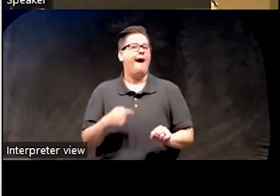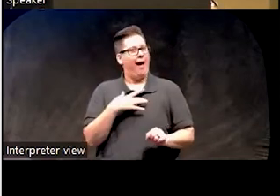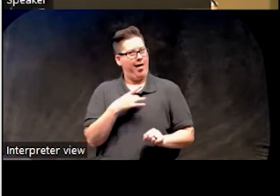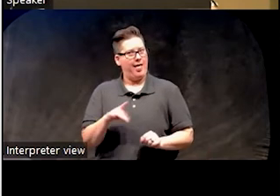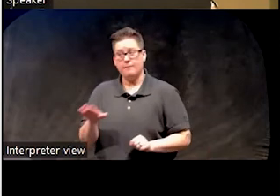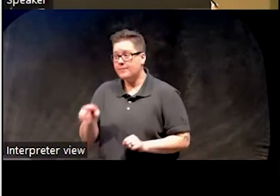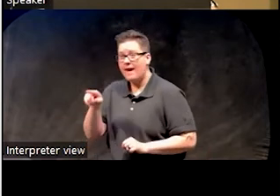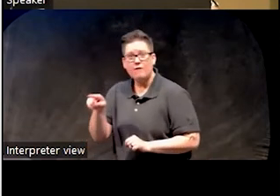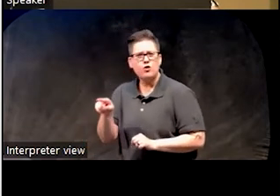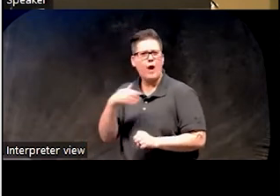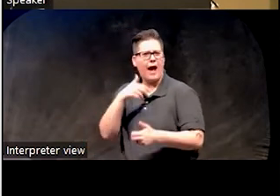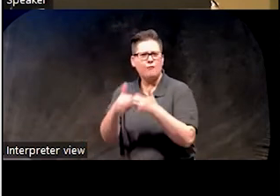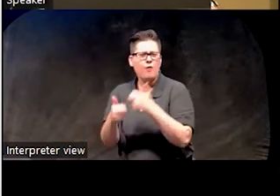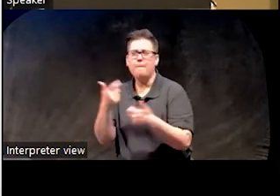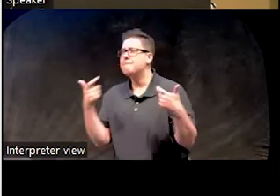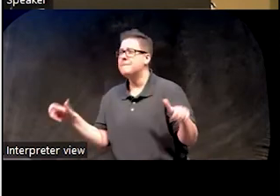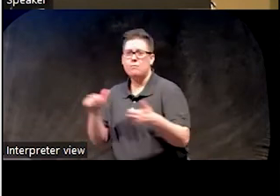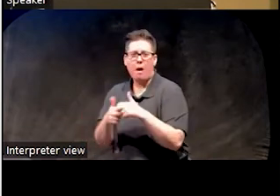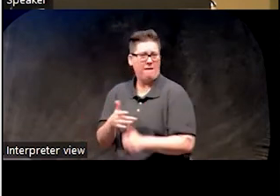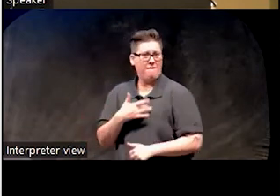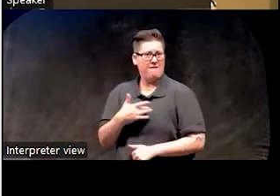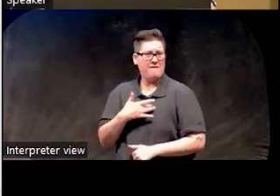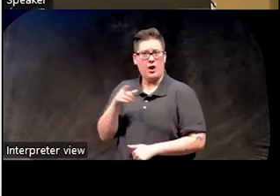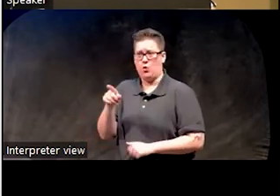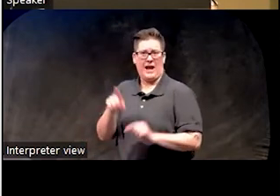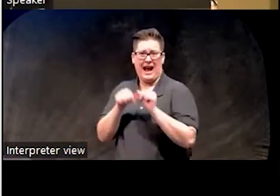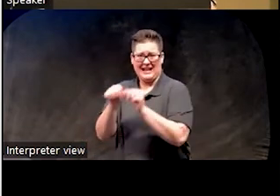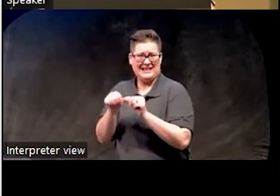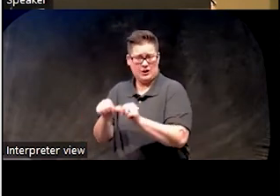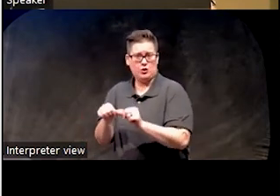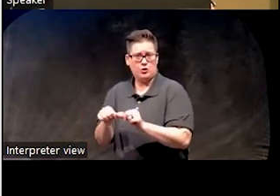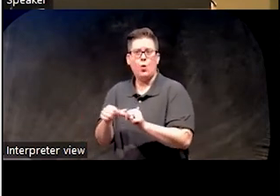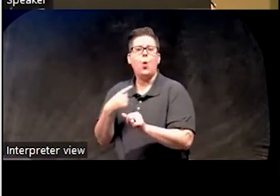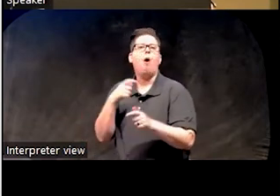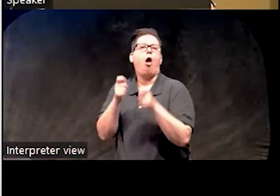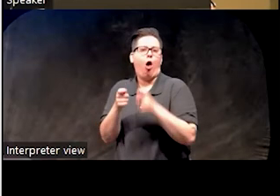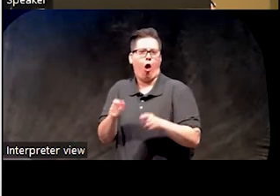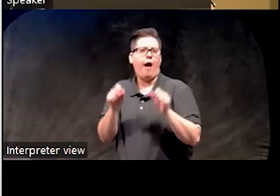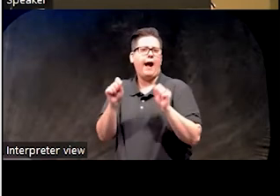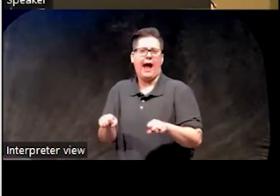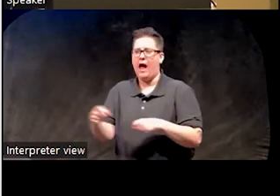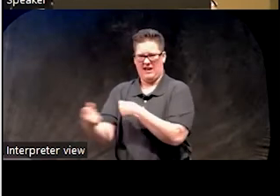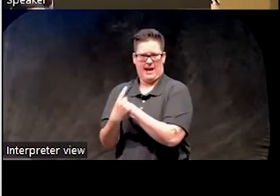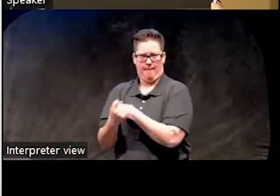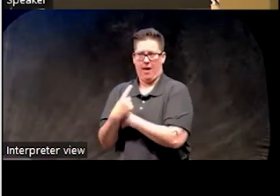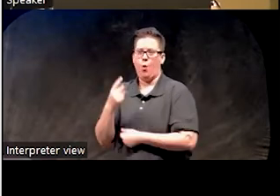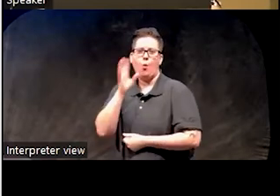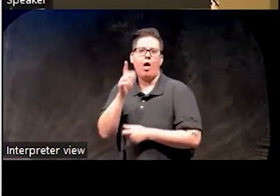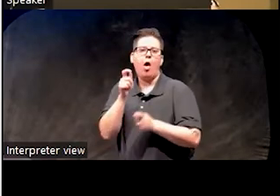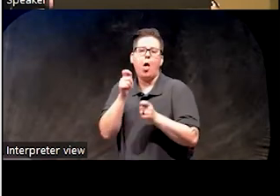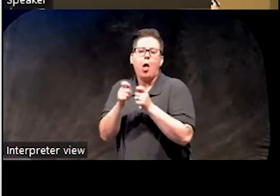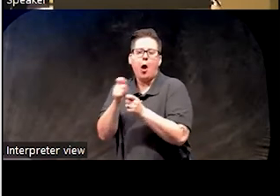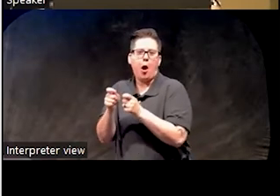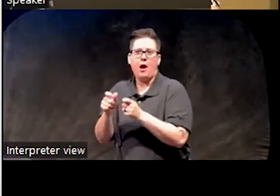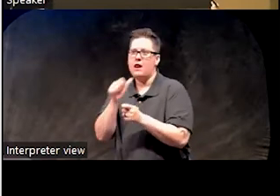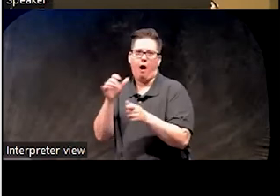tell people, like if you're running into huge problems or don't feel like you can sustain it, we can make adjustments in between appointments so that it's not completely being